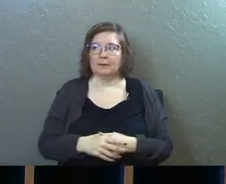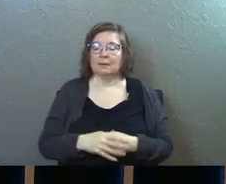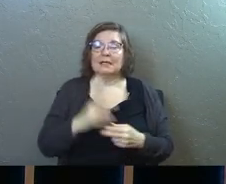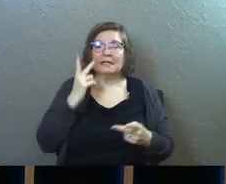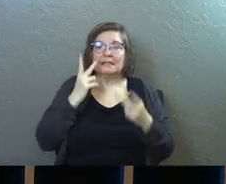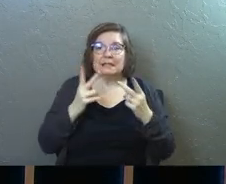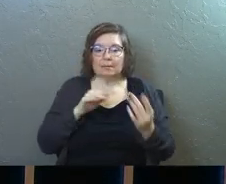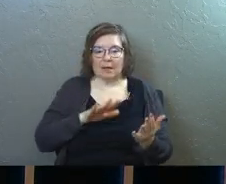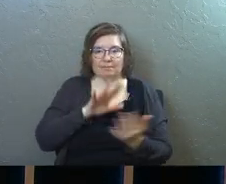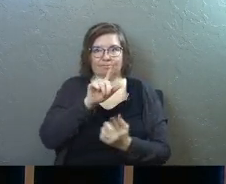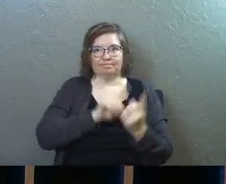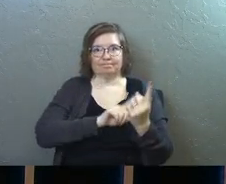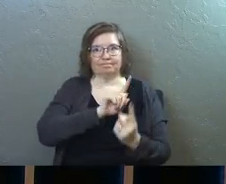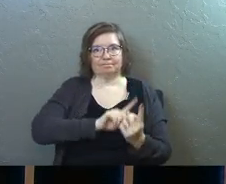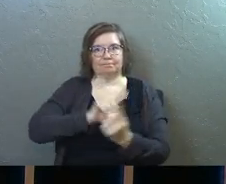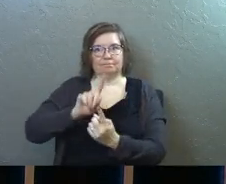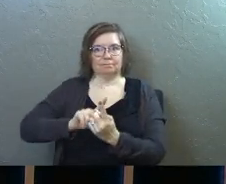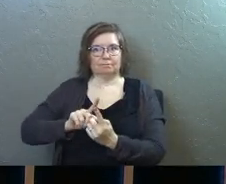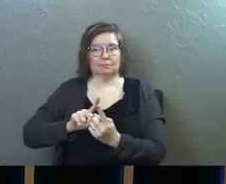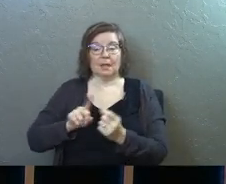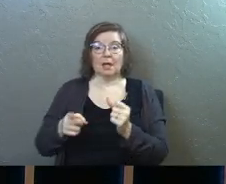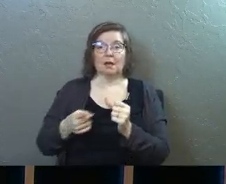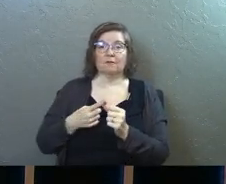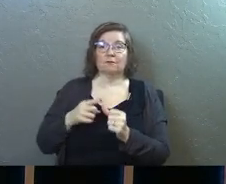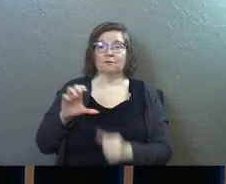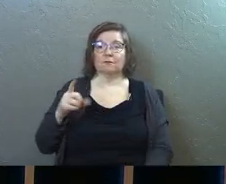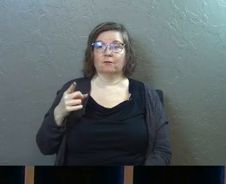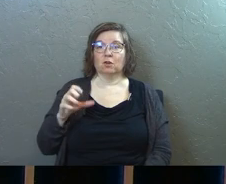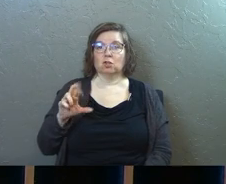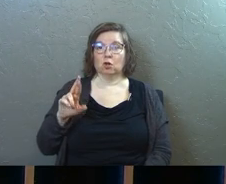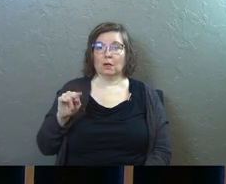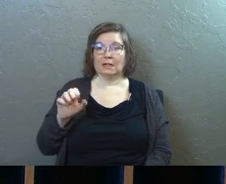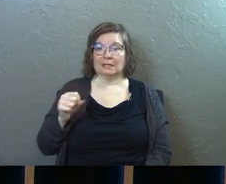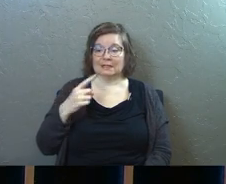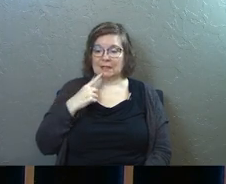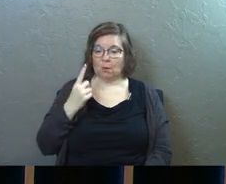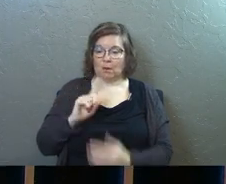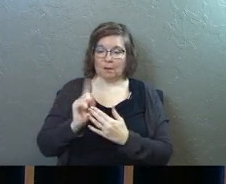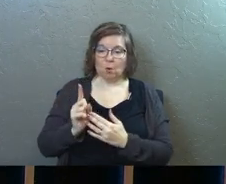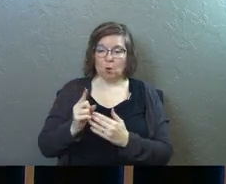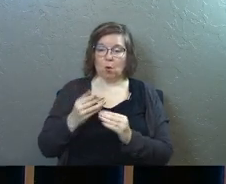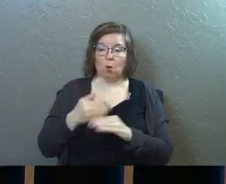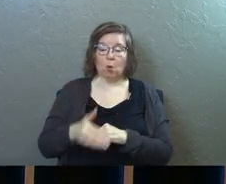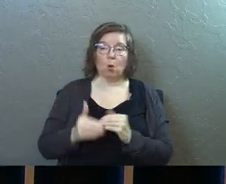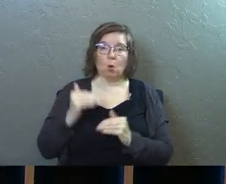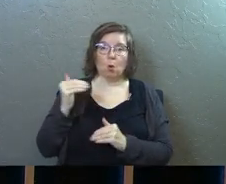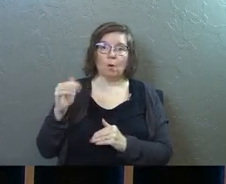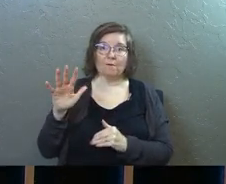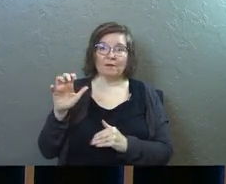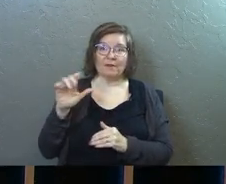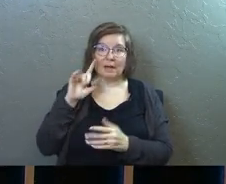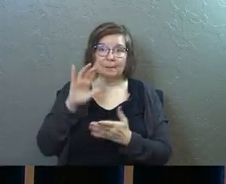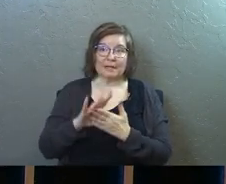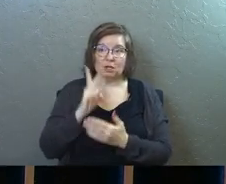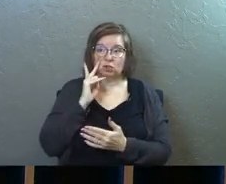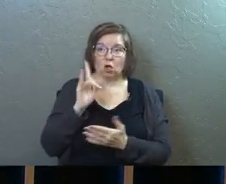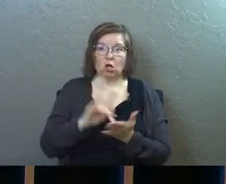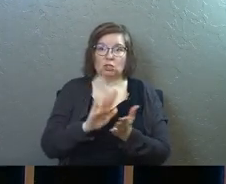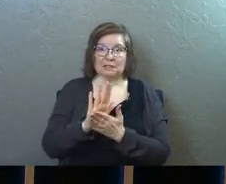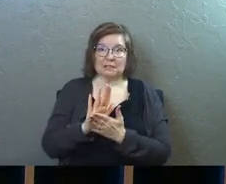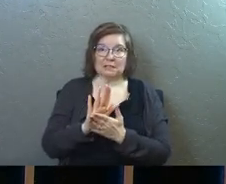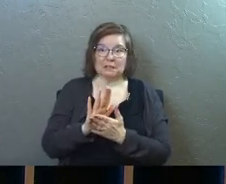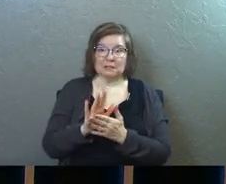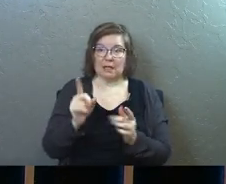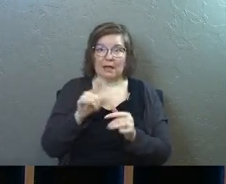seeing them face-to-face. In 1 Corinthians, says, one of those moments, over 500 believers saw Jesus